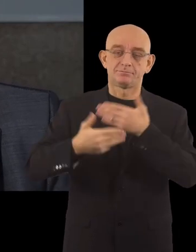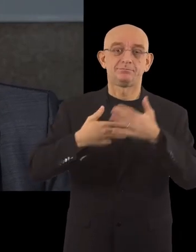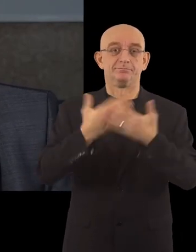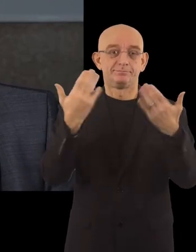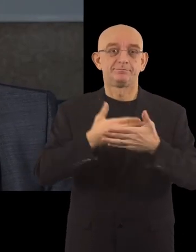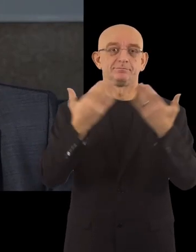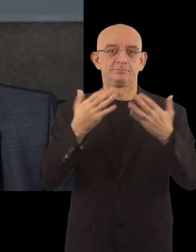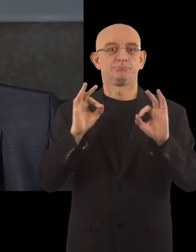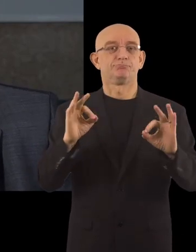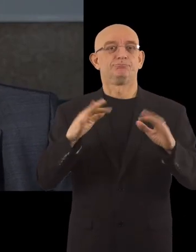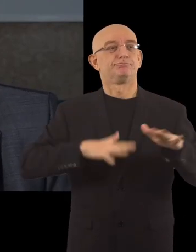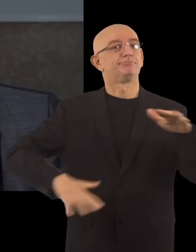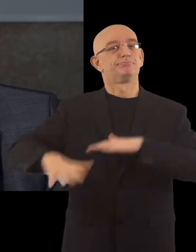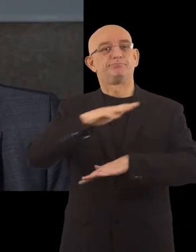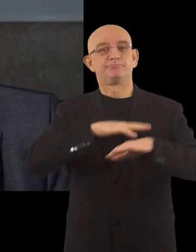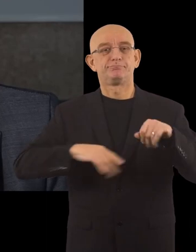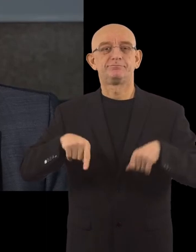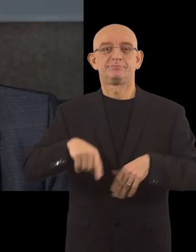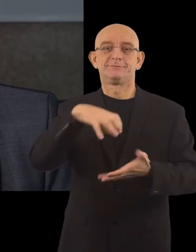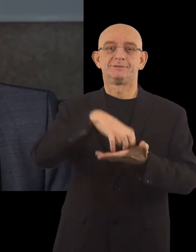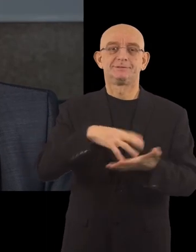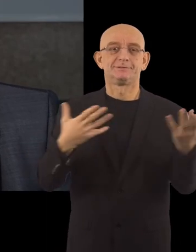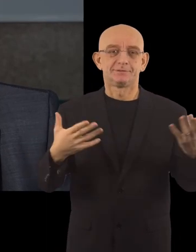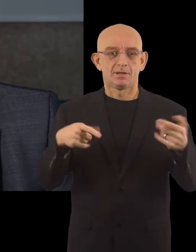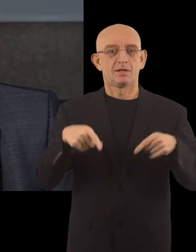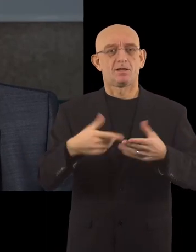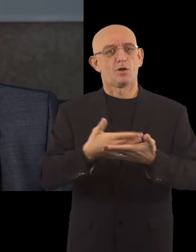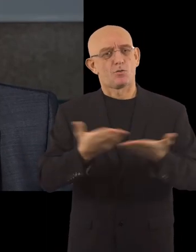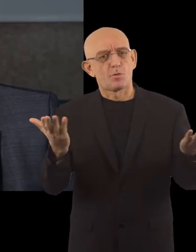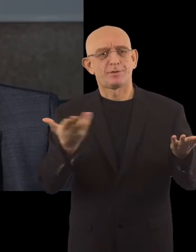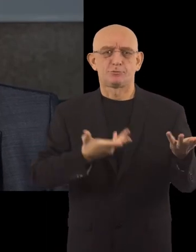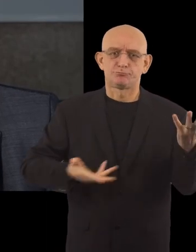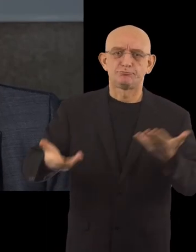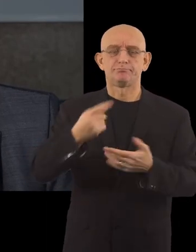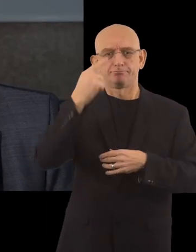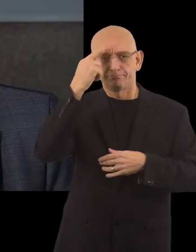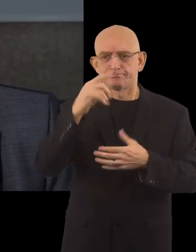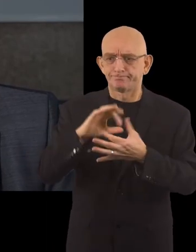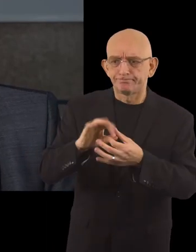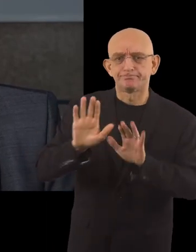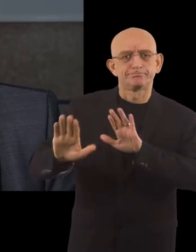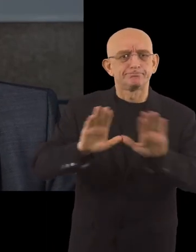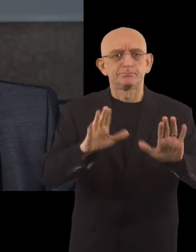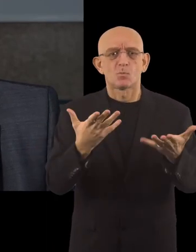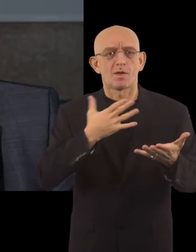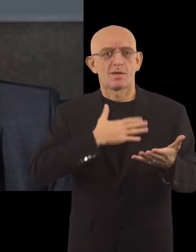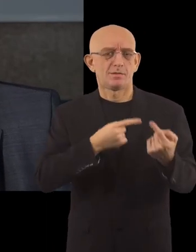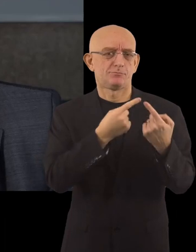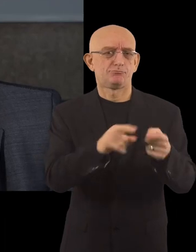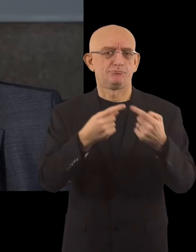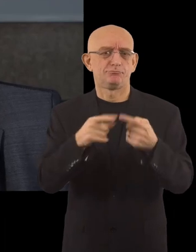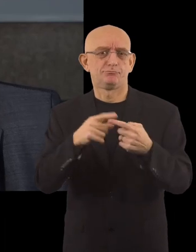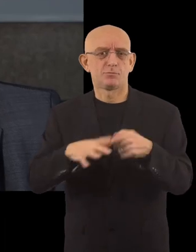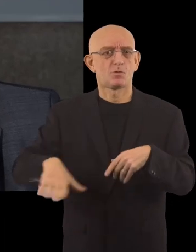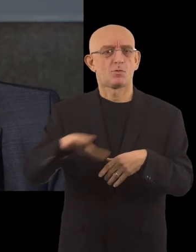day create the unique atmosphere of our city, a city of openness and sensitivity to